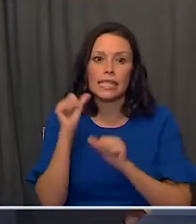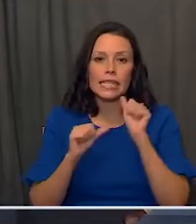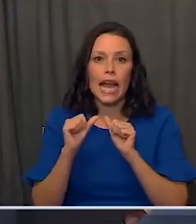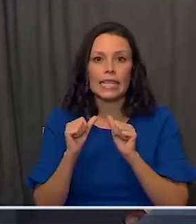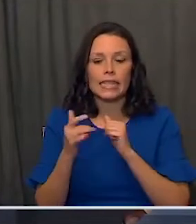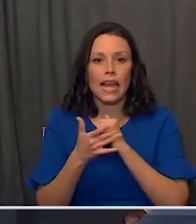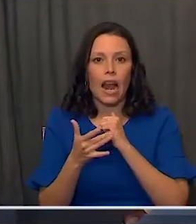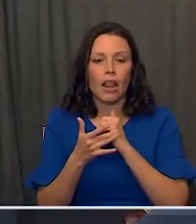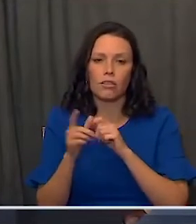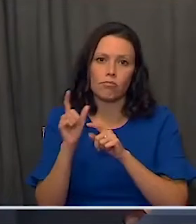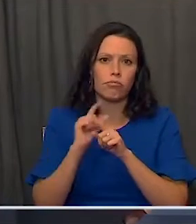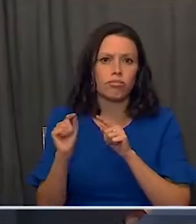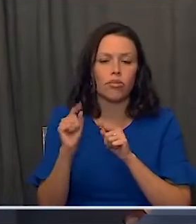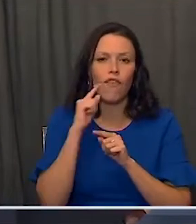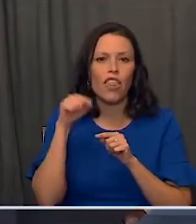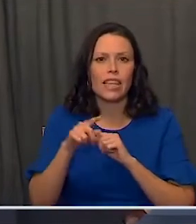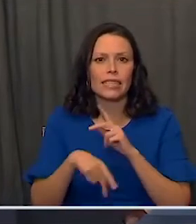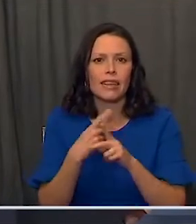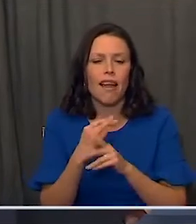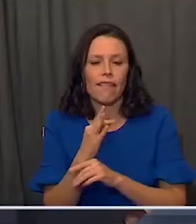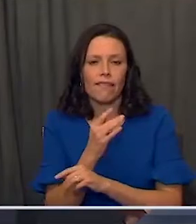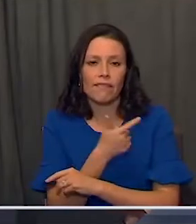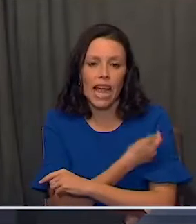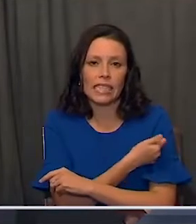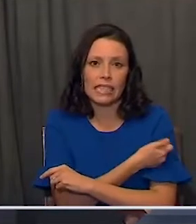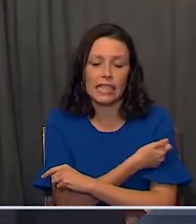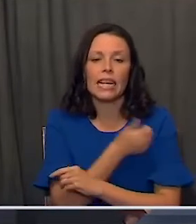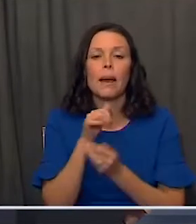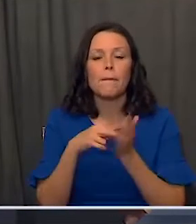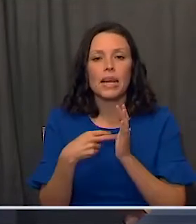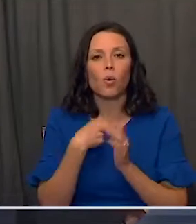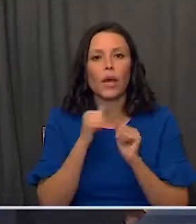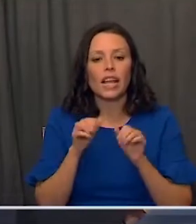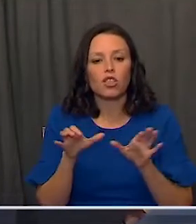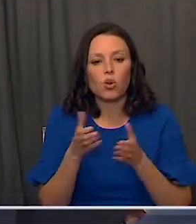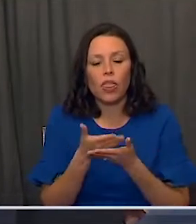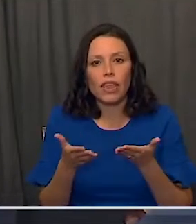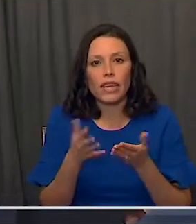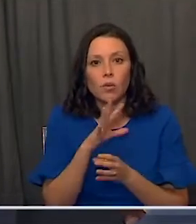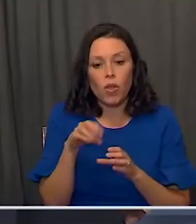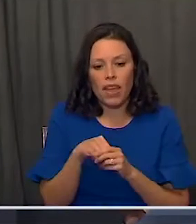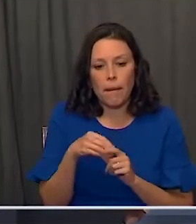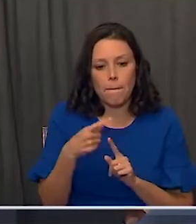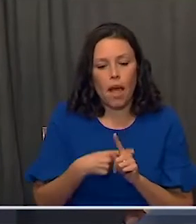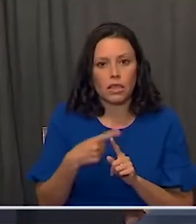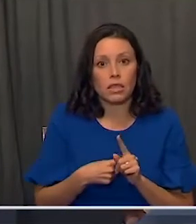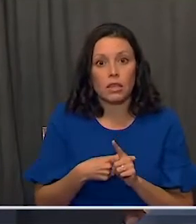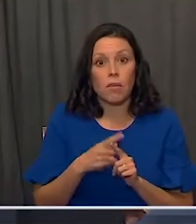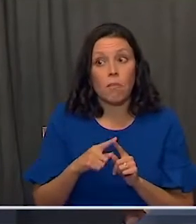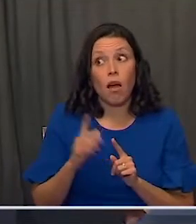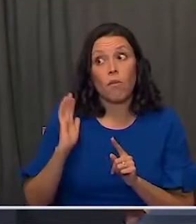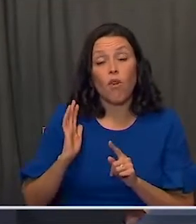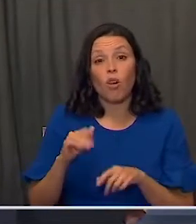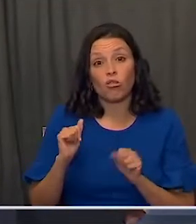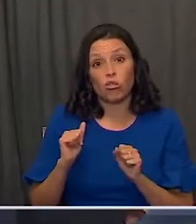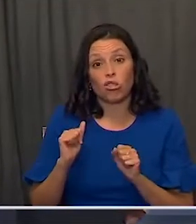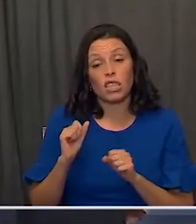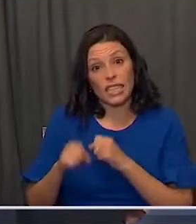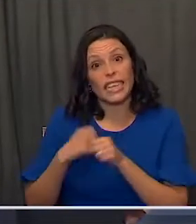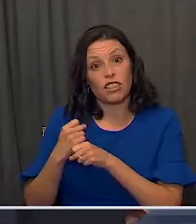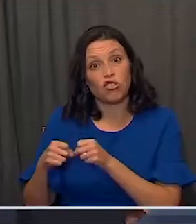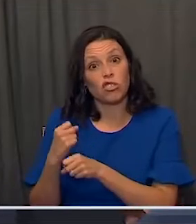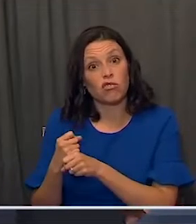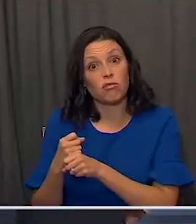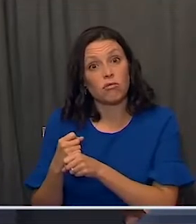advances in these types of vaccines, which allowed us to do things in months that actually took years before.